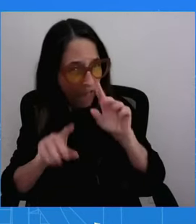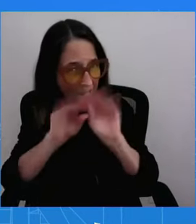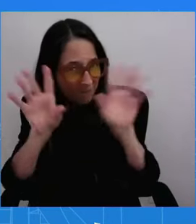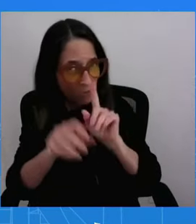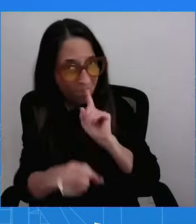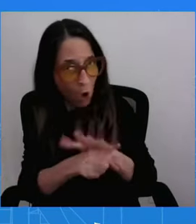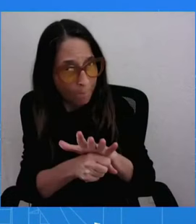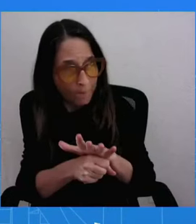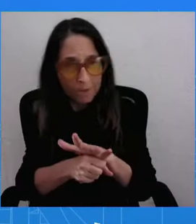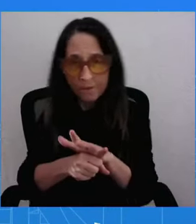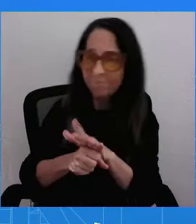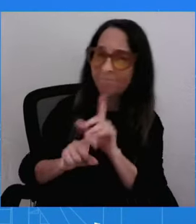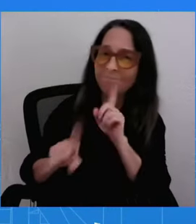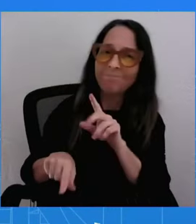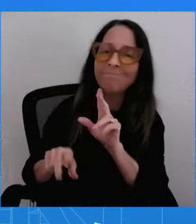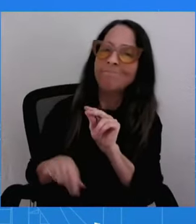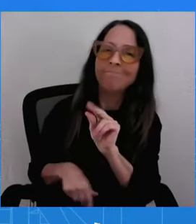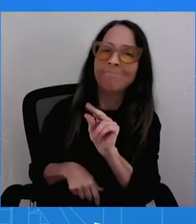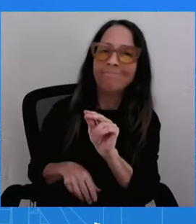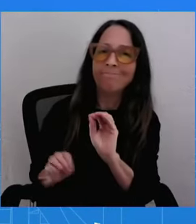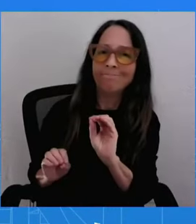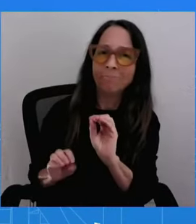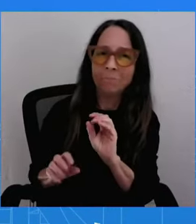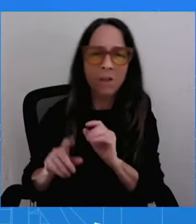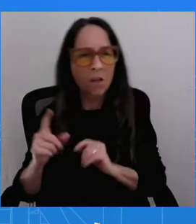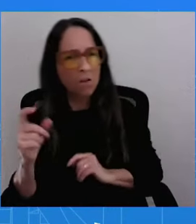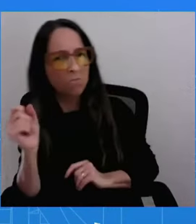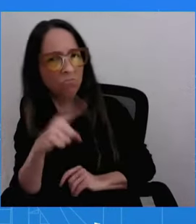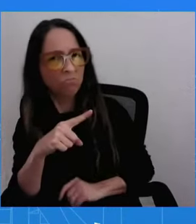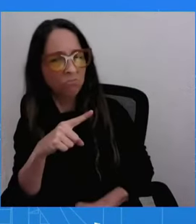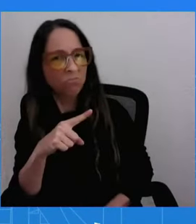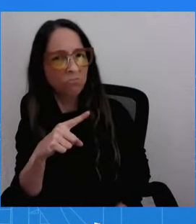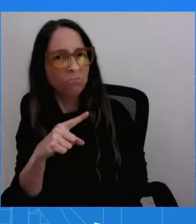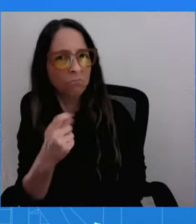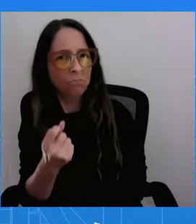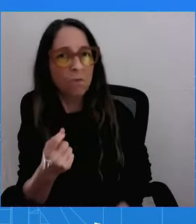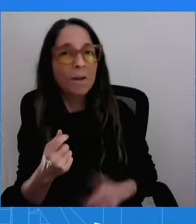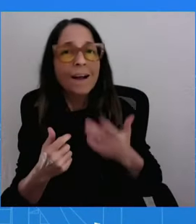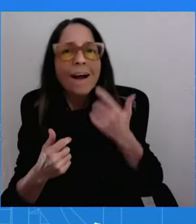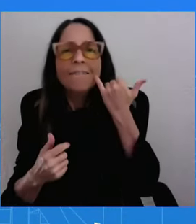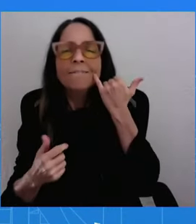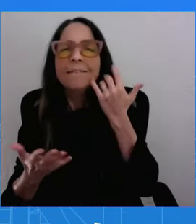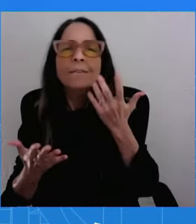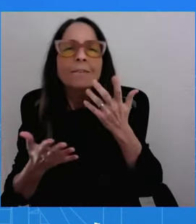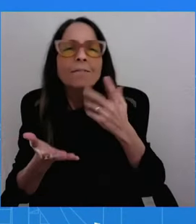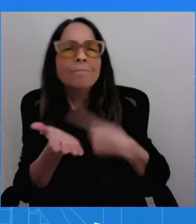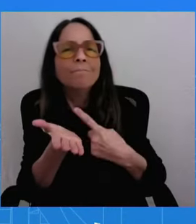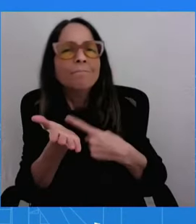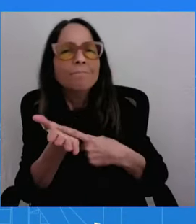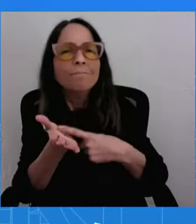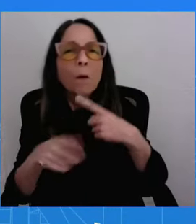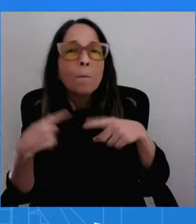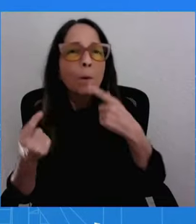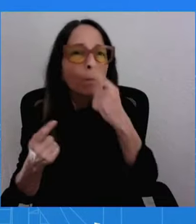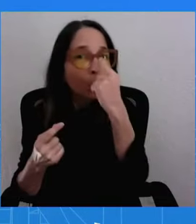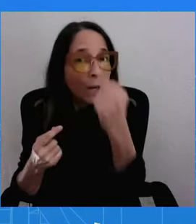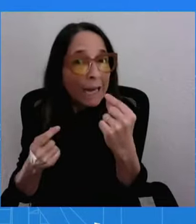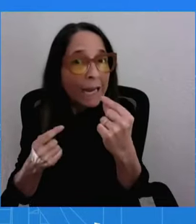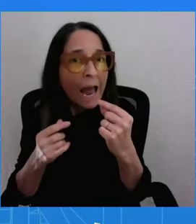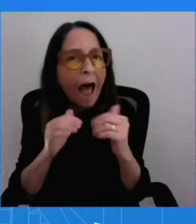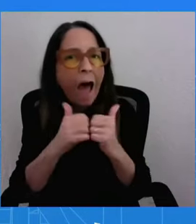I didn't quite hear what you said about Putin's personal involvement. was witting of this. He was witting of Larty's activities. Okay.